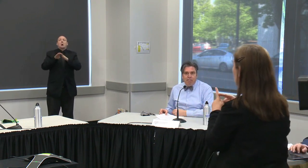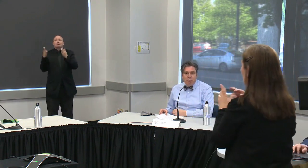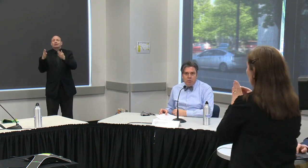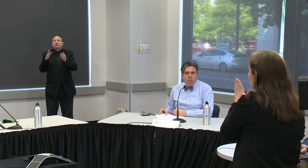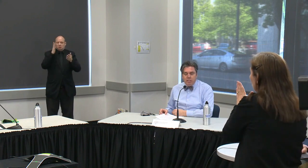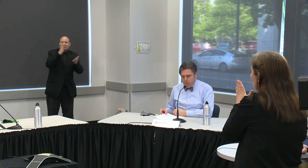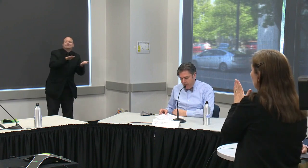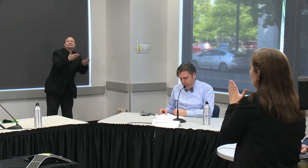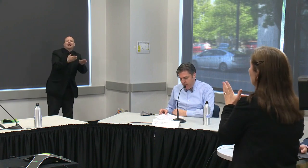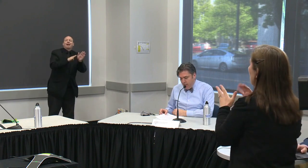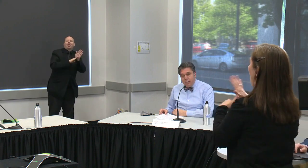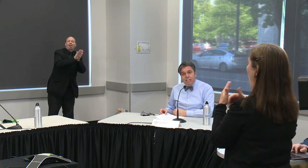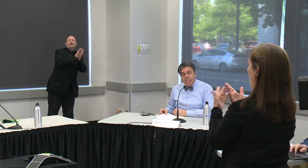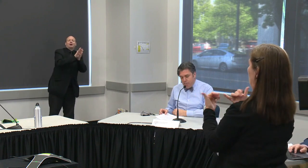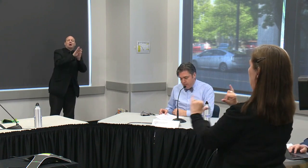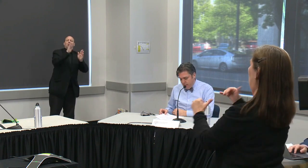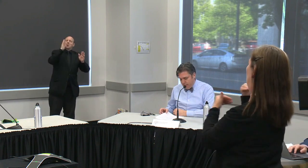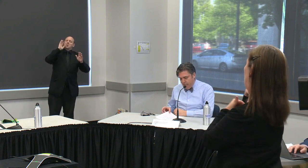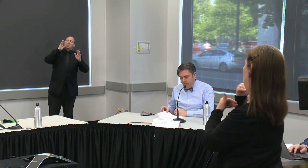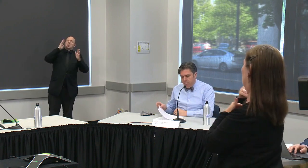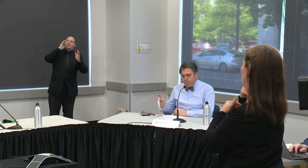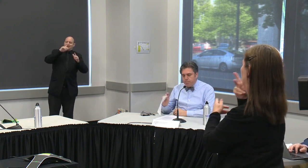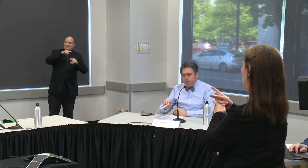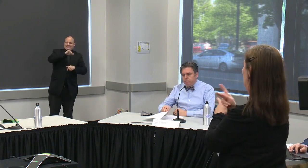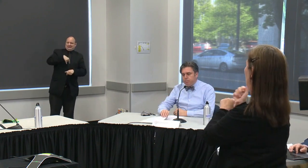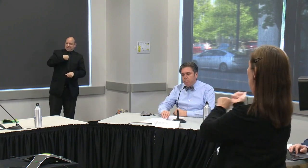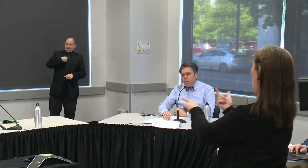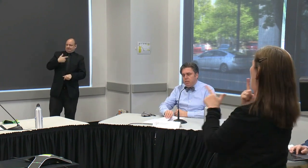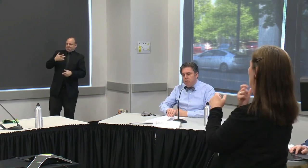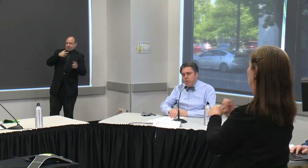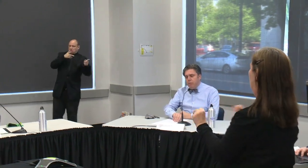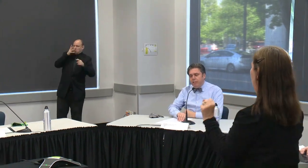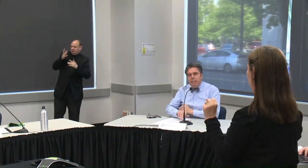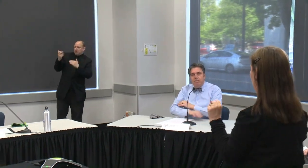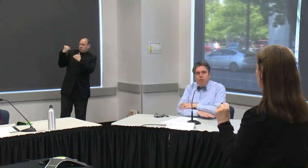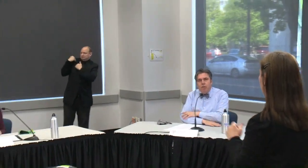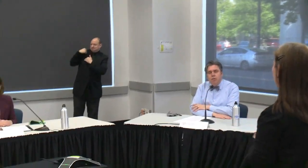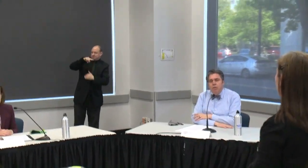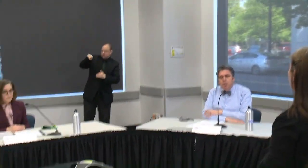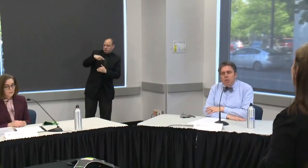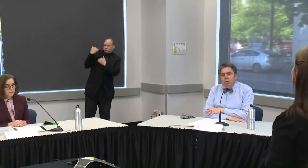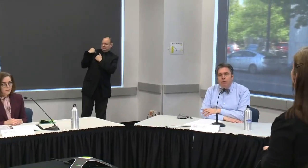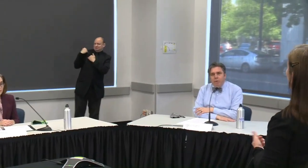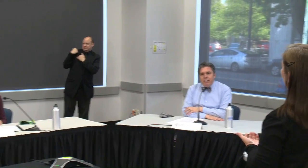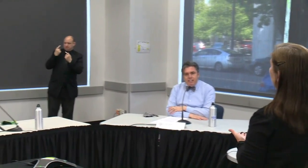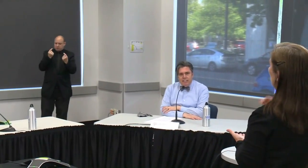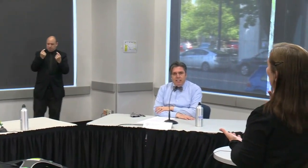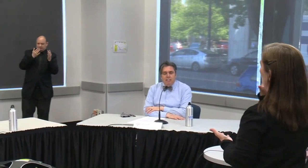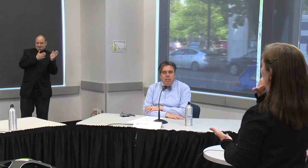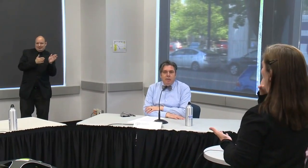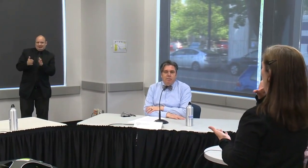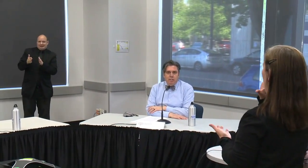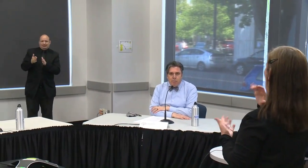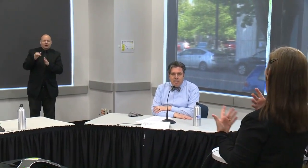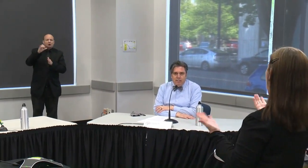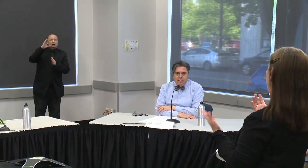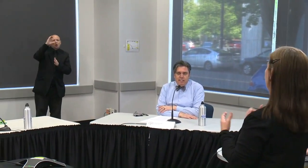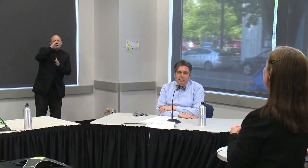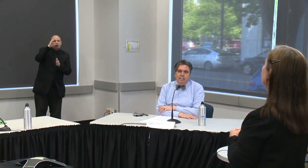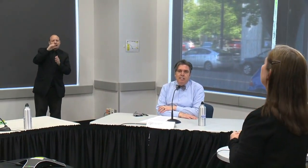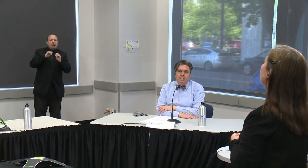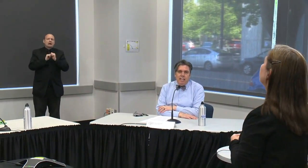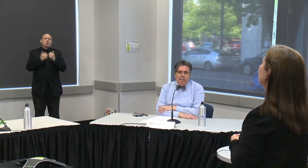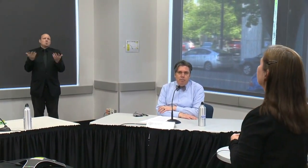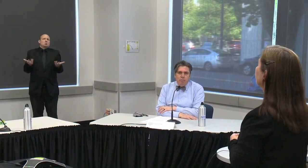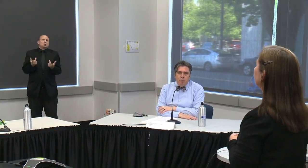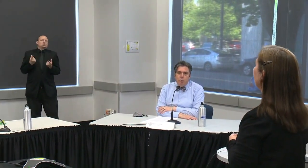will still have a role to play to keep us all safe so what are we looking for we want to see a slowing of the spread of this